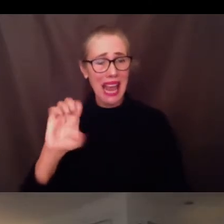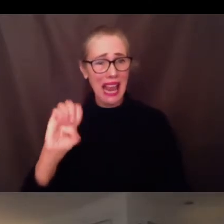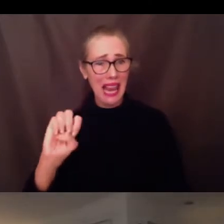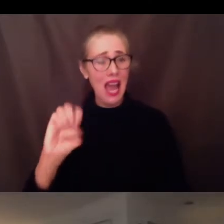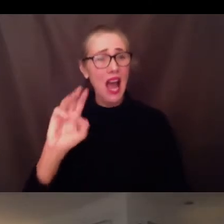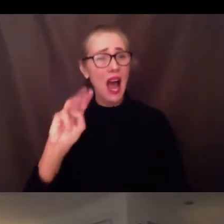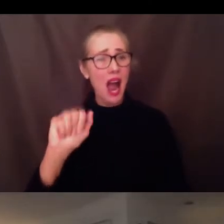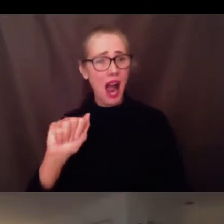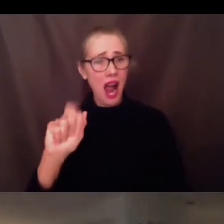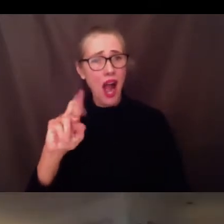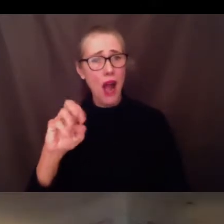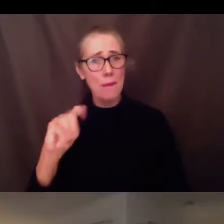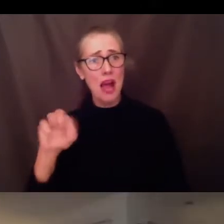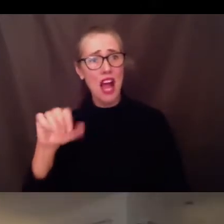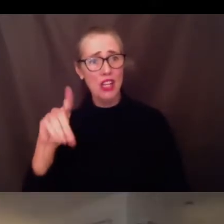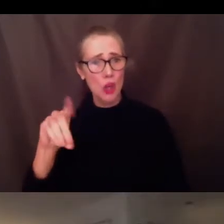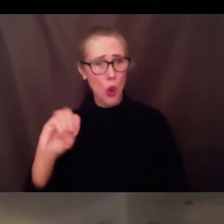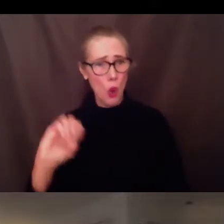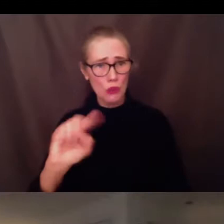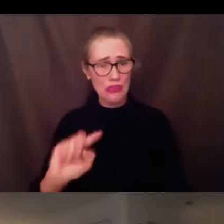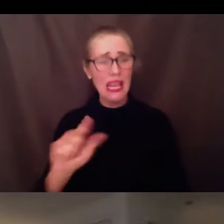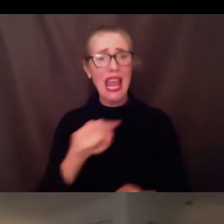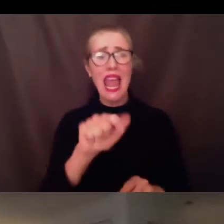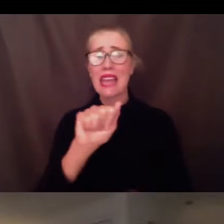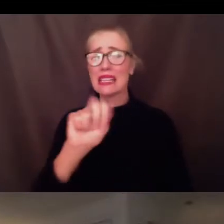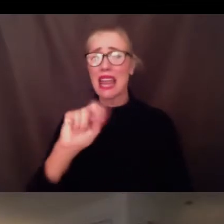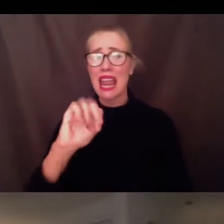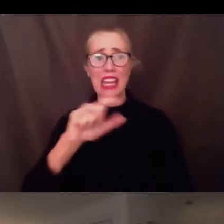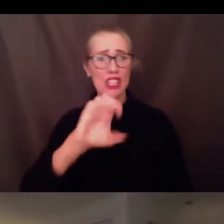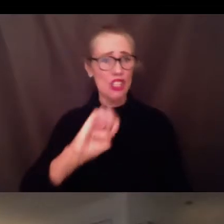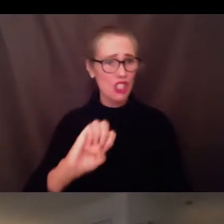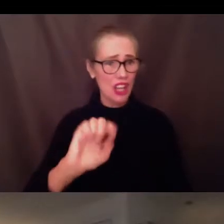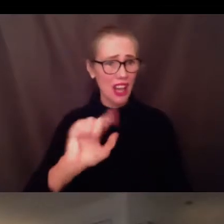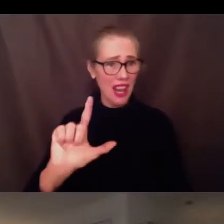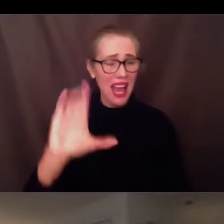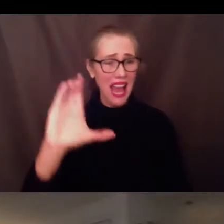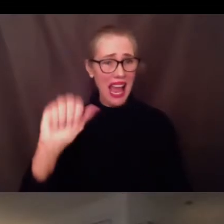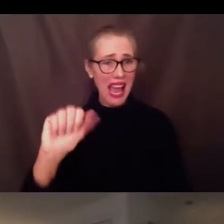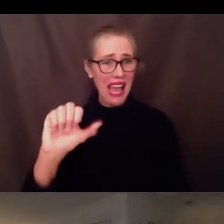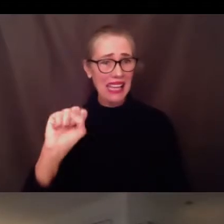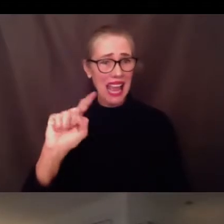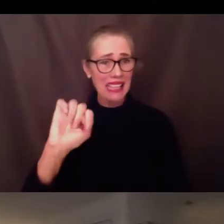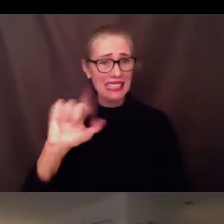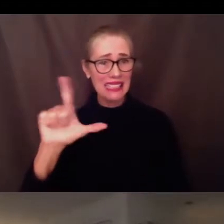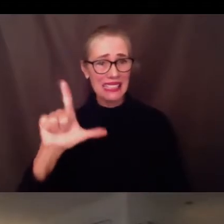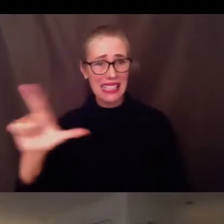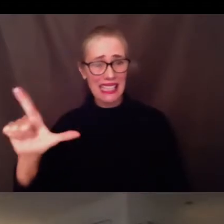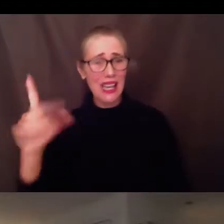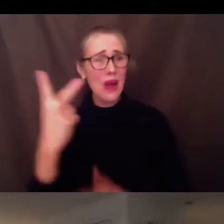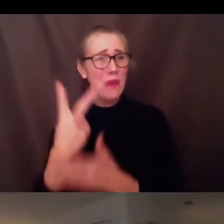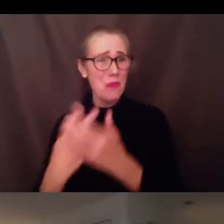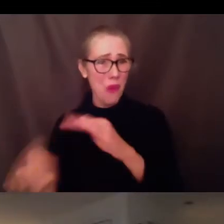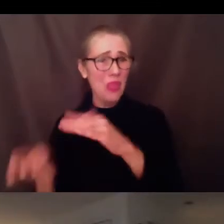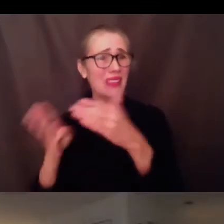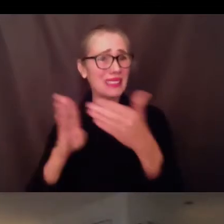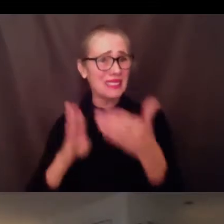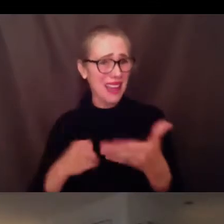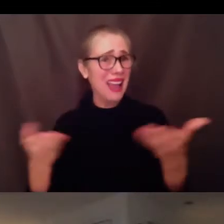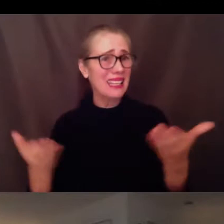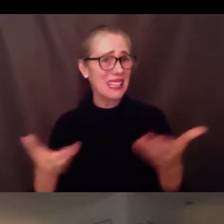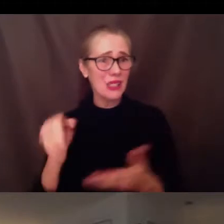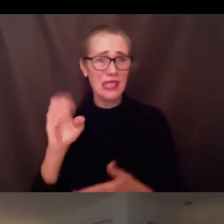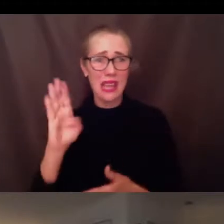lives on Sunday evening here in Santa Barbara. As a member of the public I don't know much more about this heartbreaking